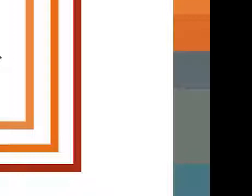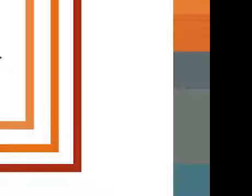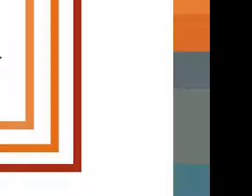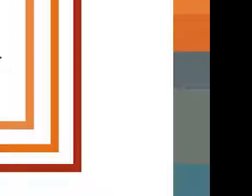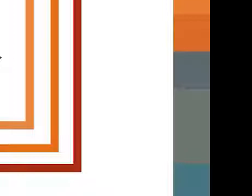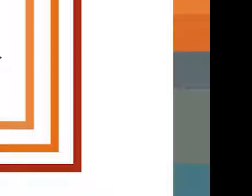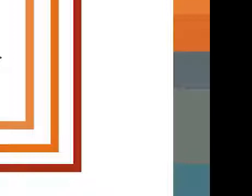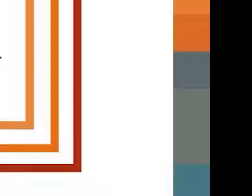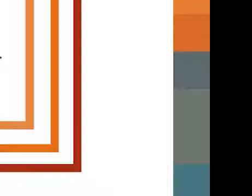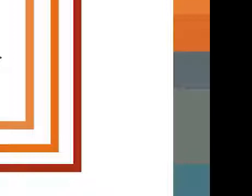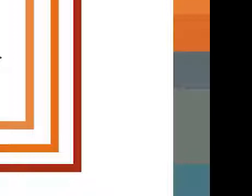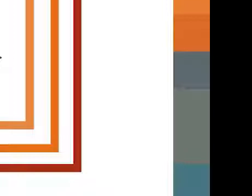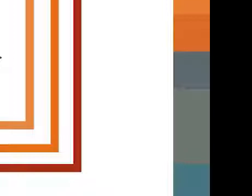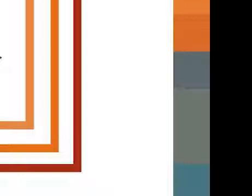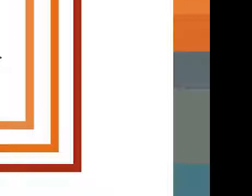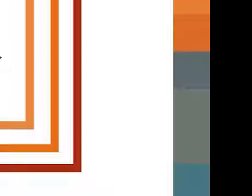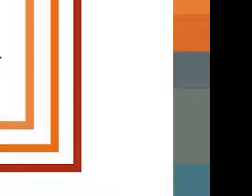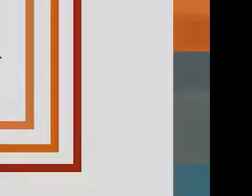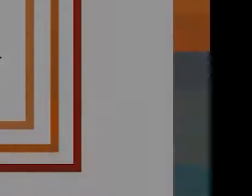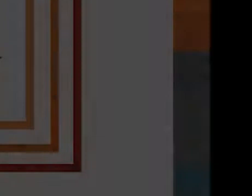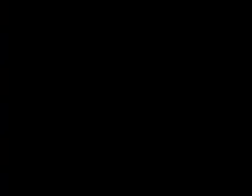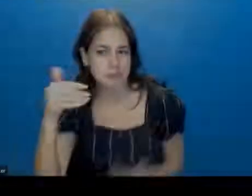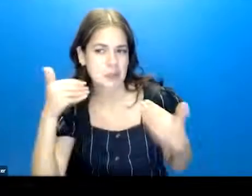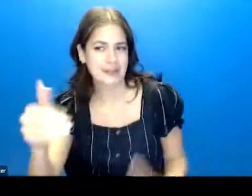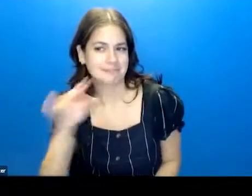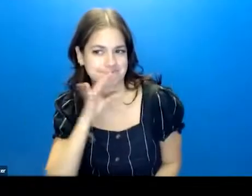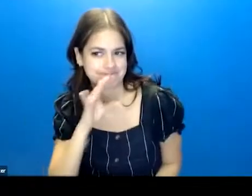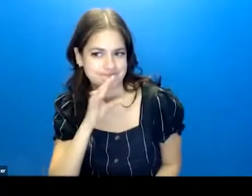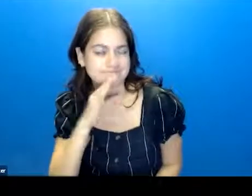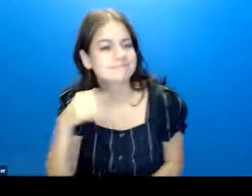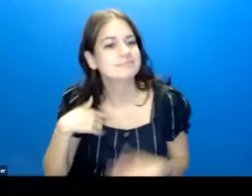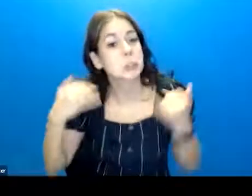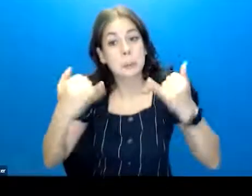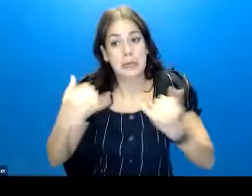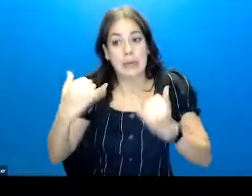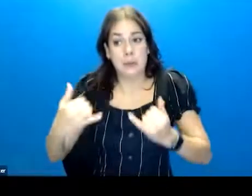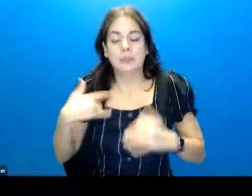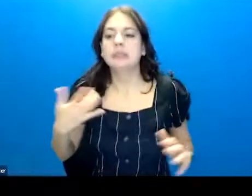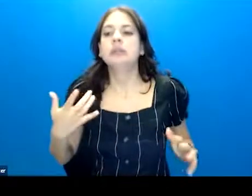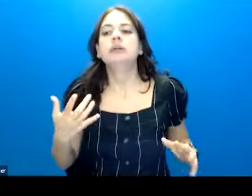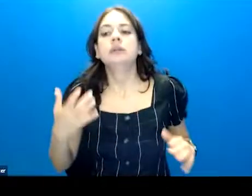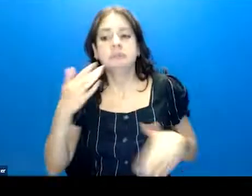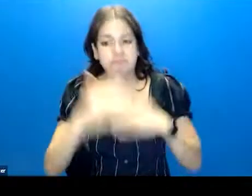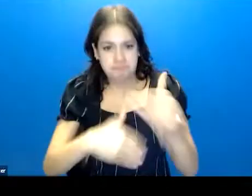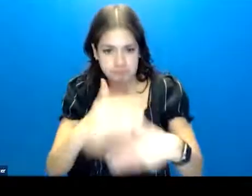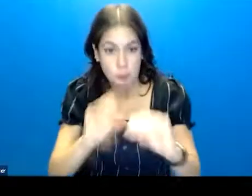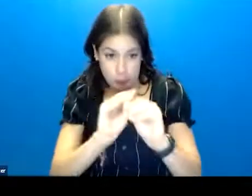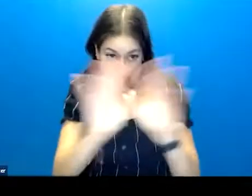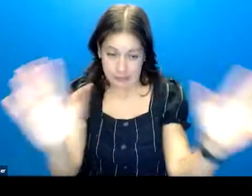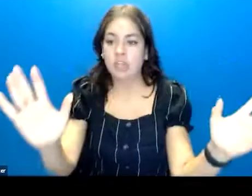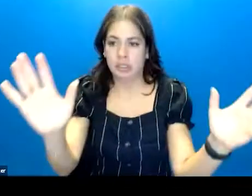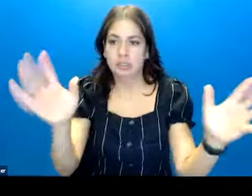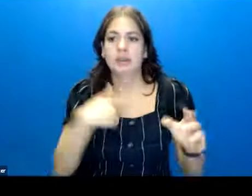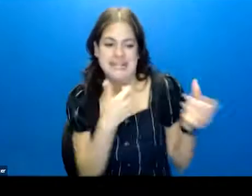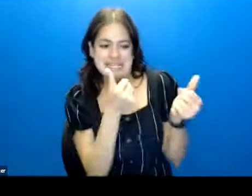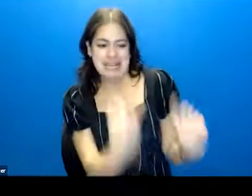the South Southwest MHTTC. So now we're, we've gone through, we've, we're all clear on what an